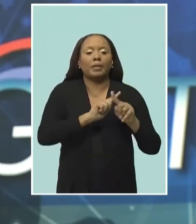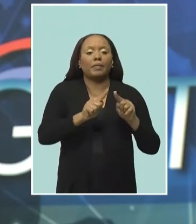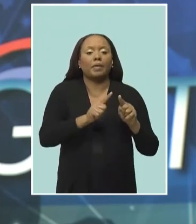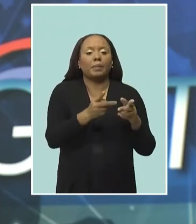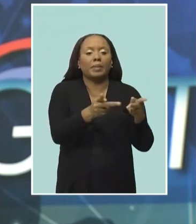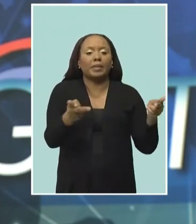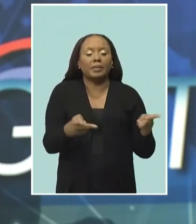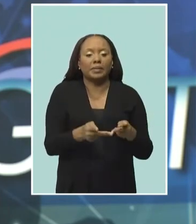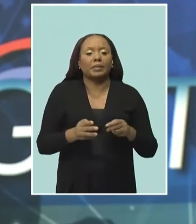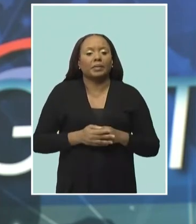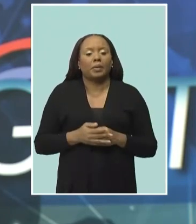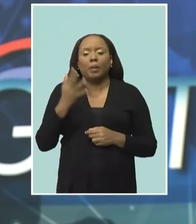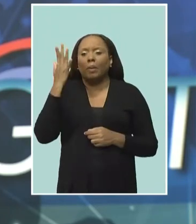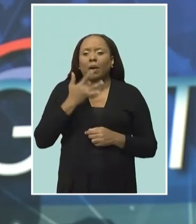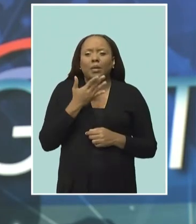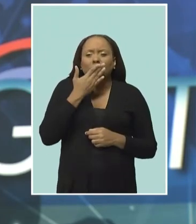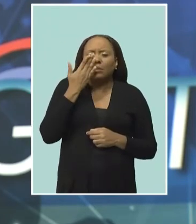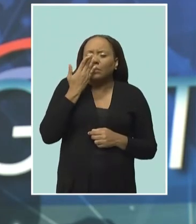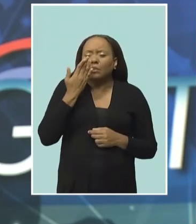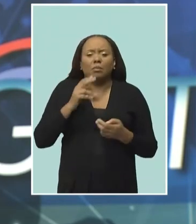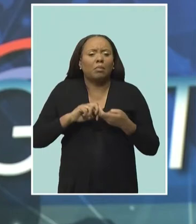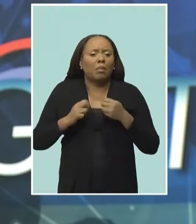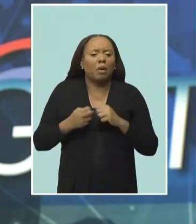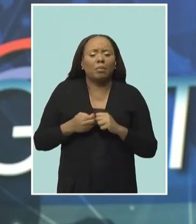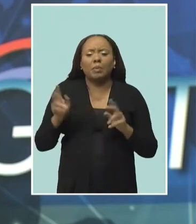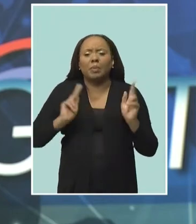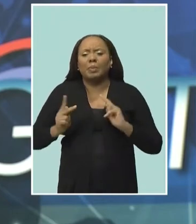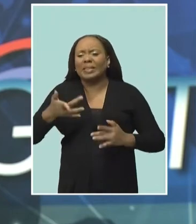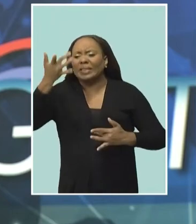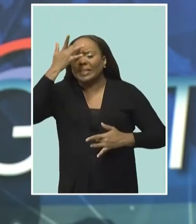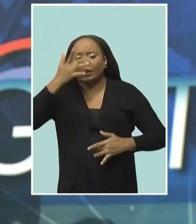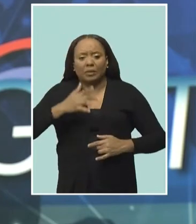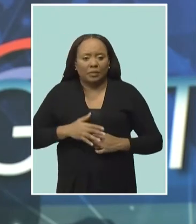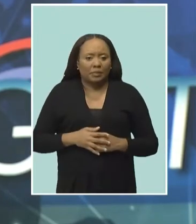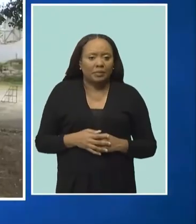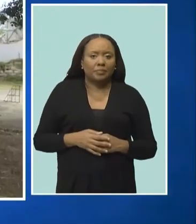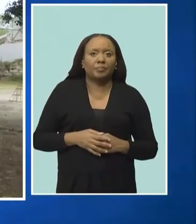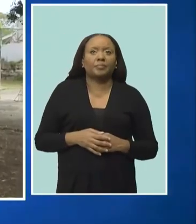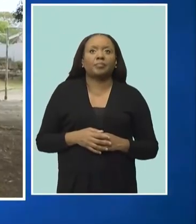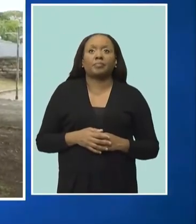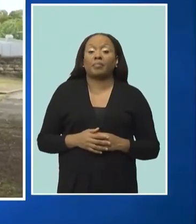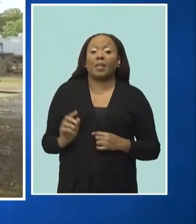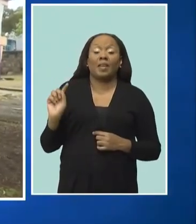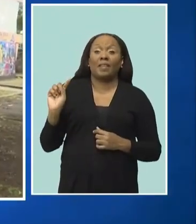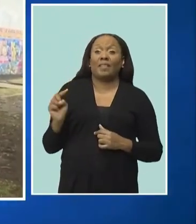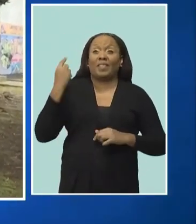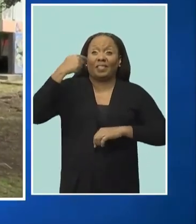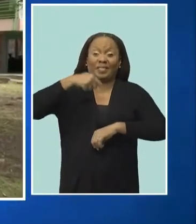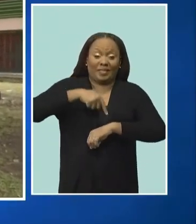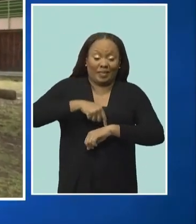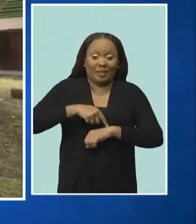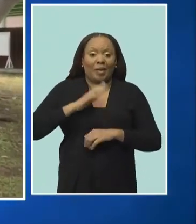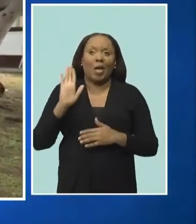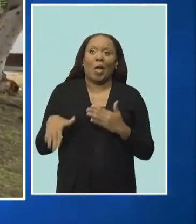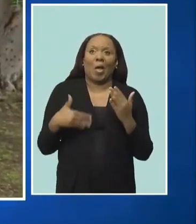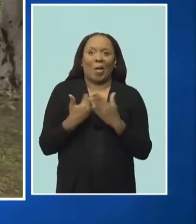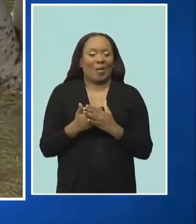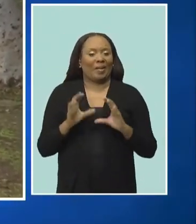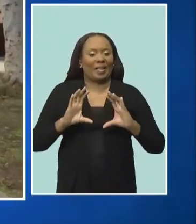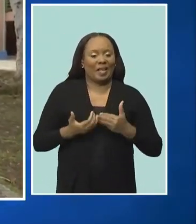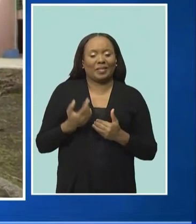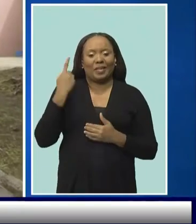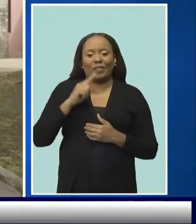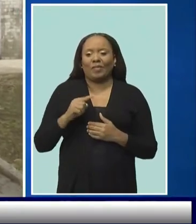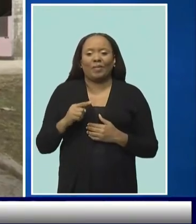problem. Sherika Griffith visited the school and filed this report. For the first time in months, classes for the more than